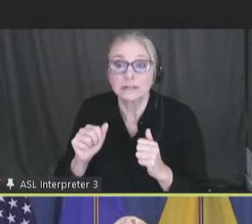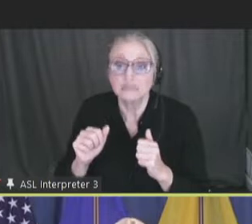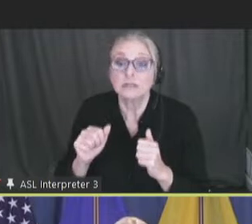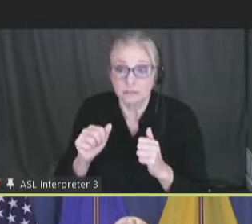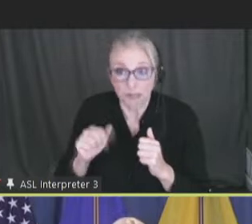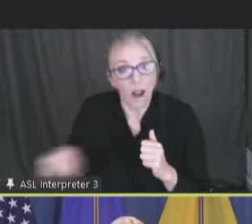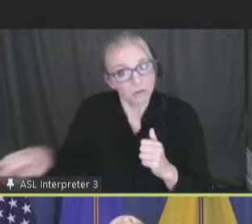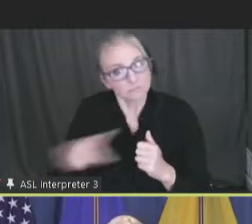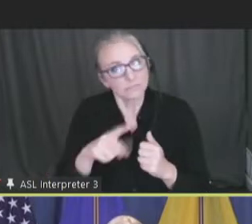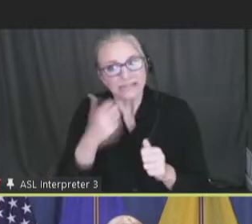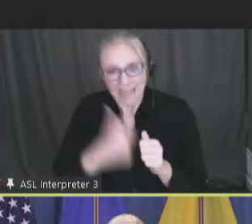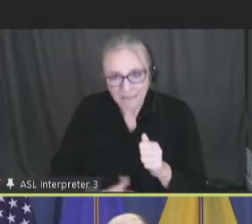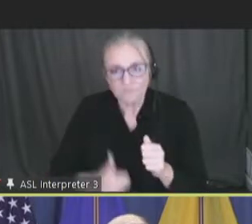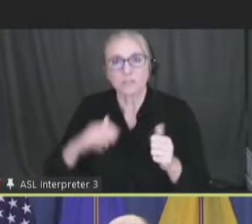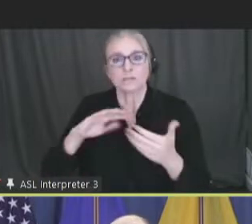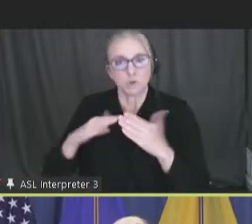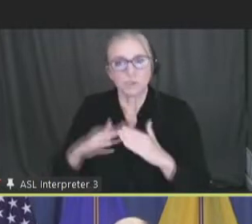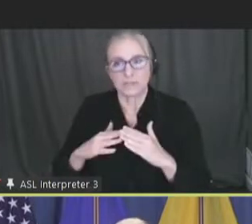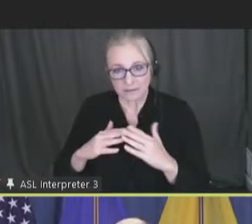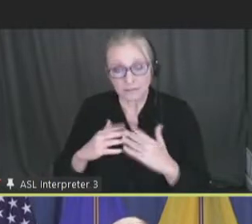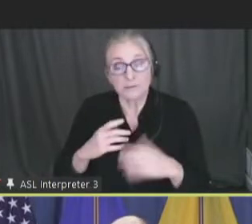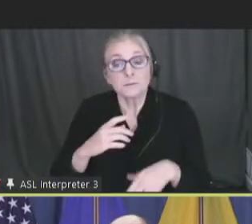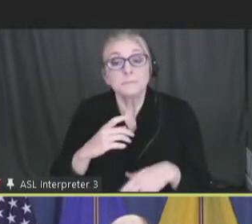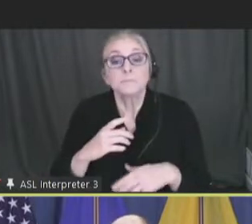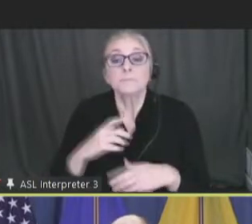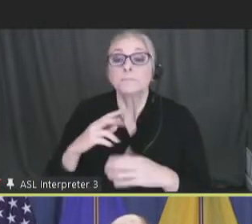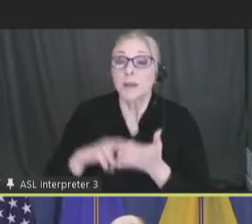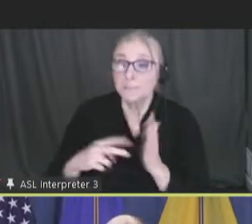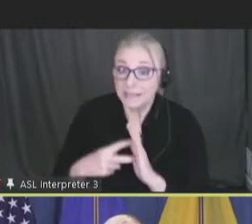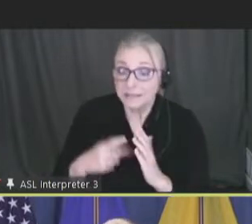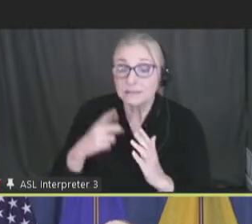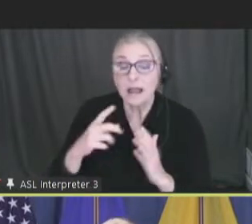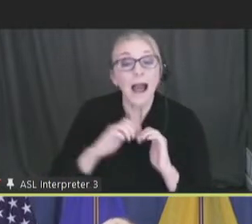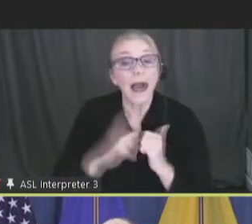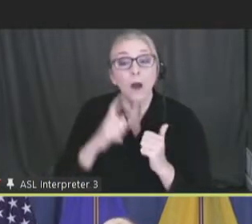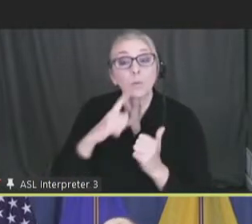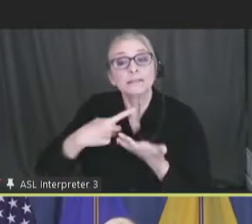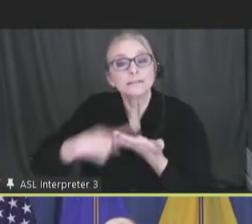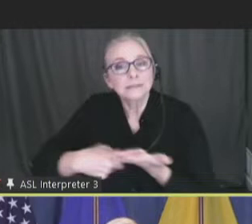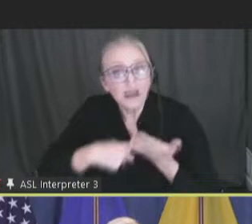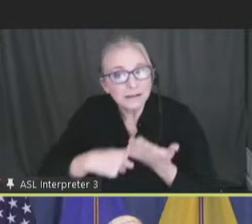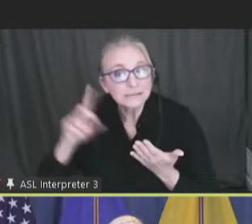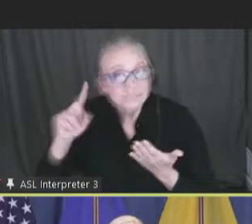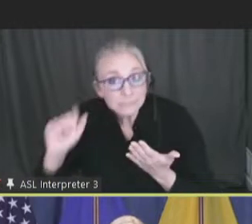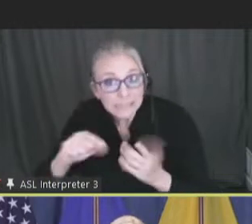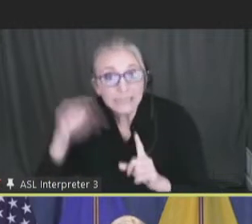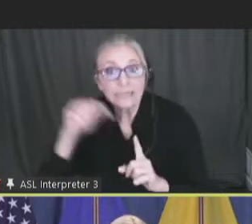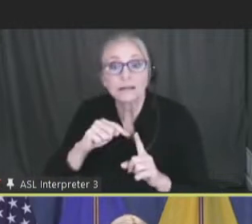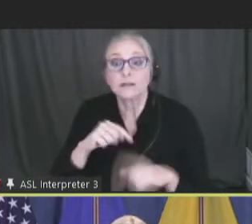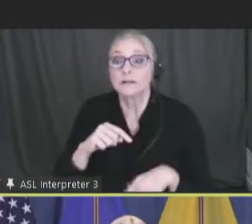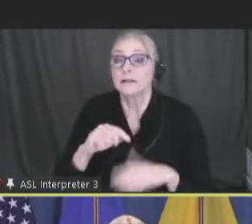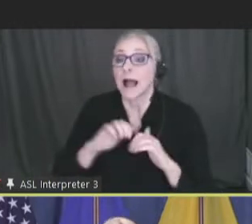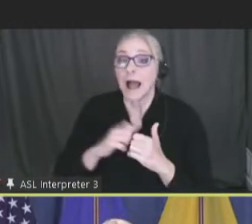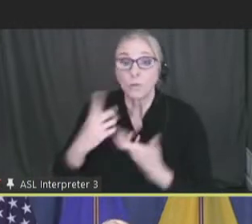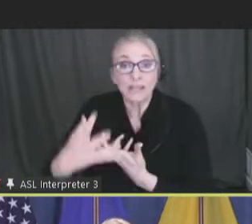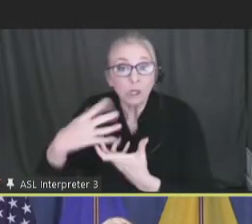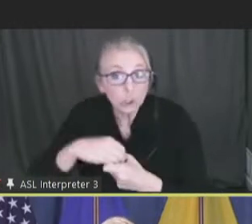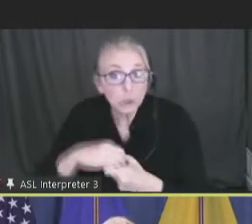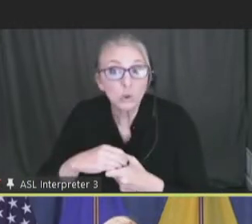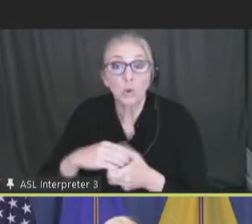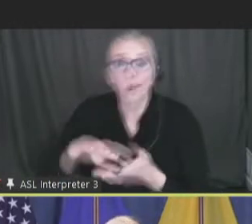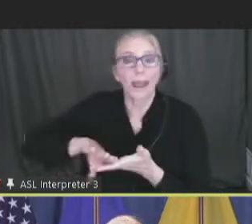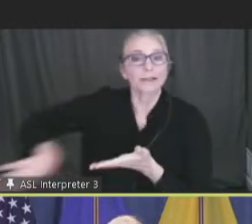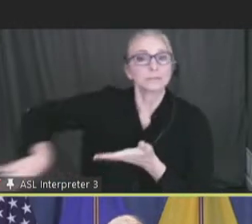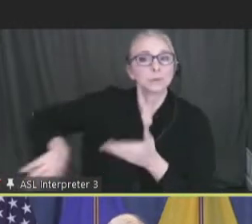one of our communities. It also means the ways that we talk about disability, ways that we include or exclude